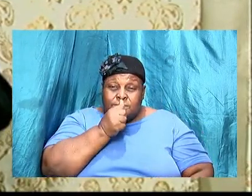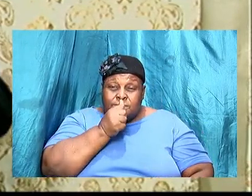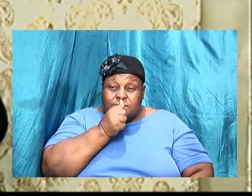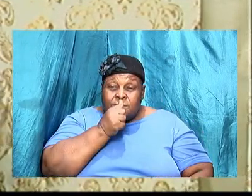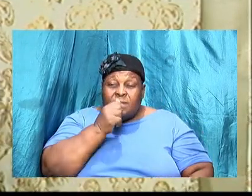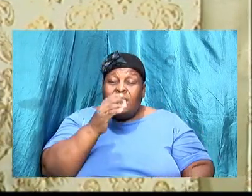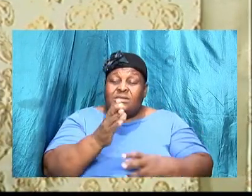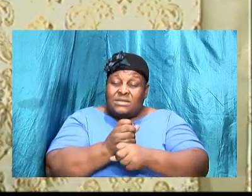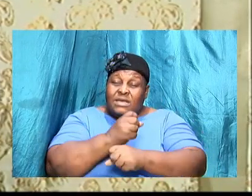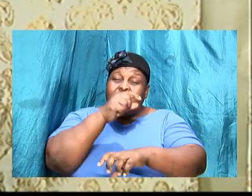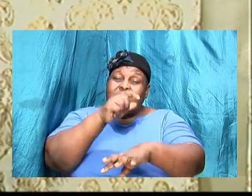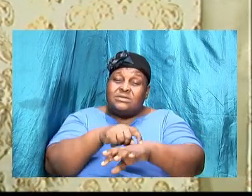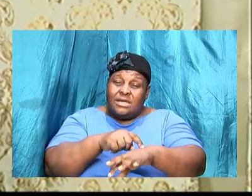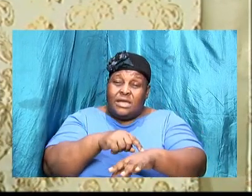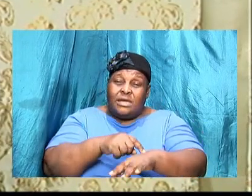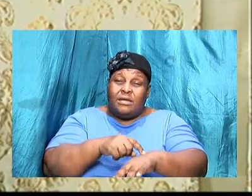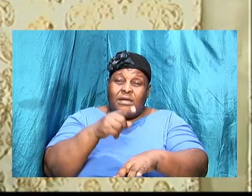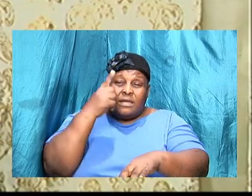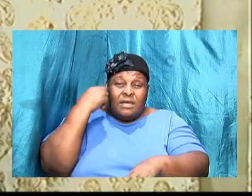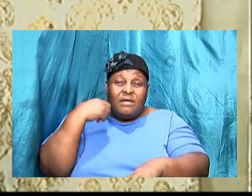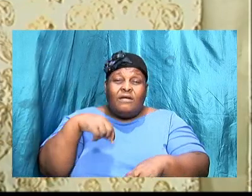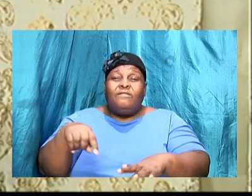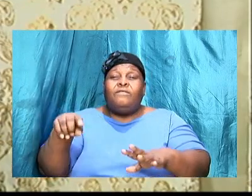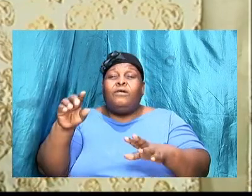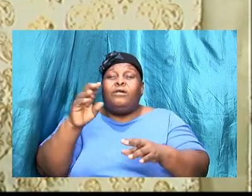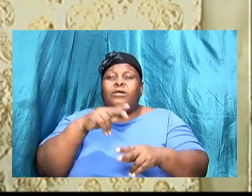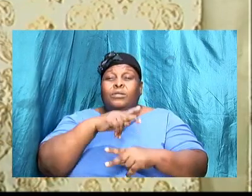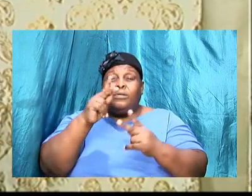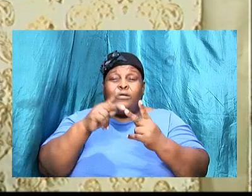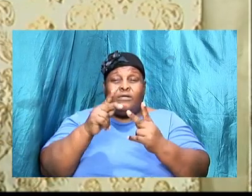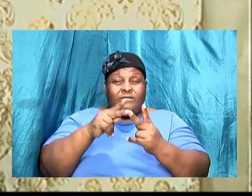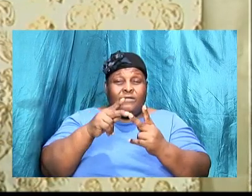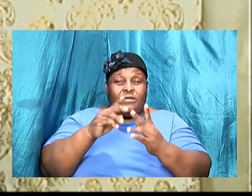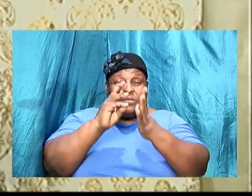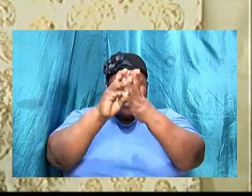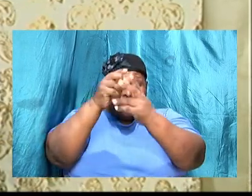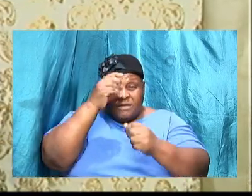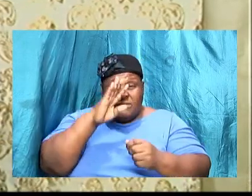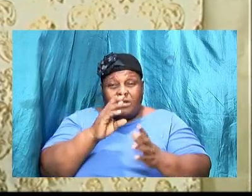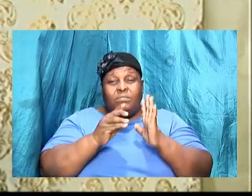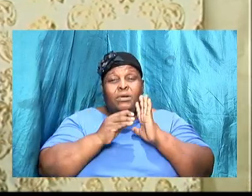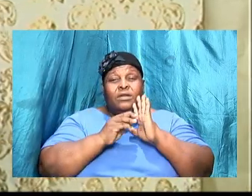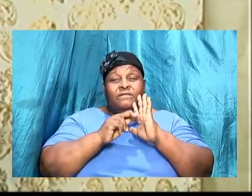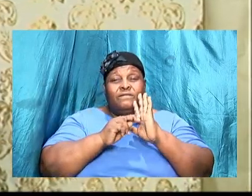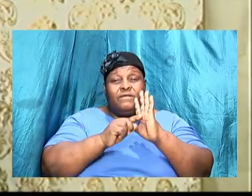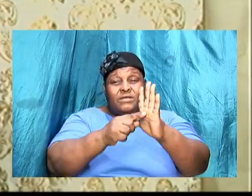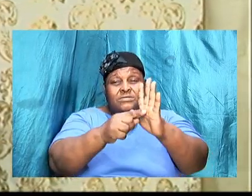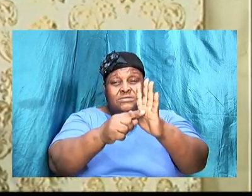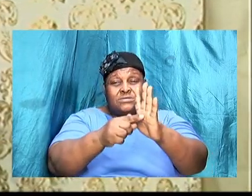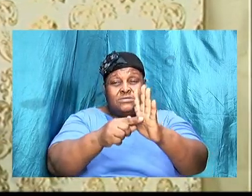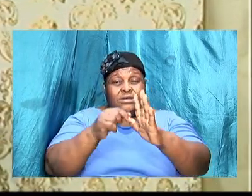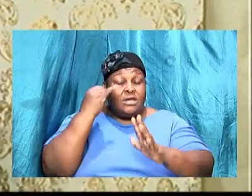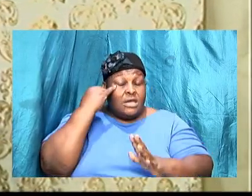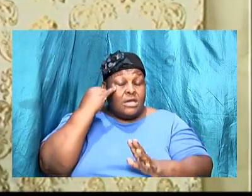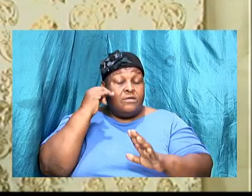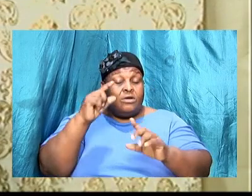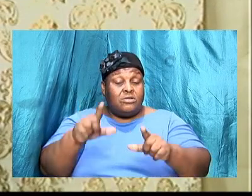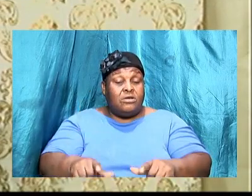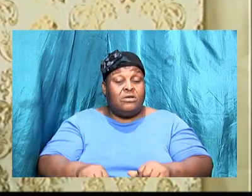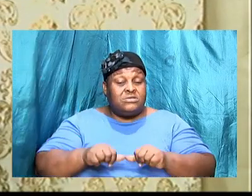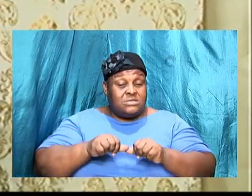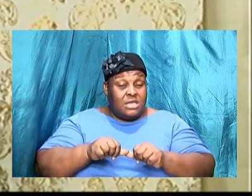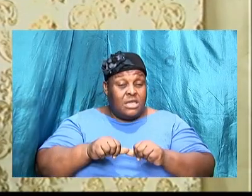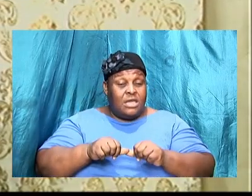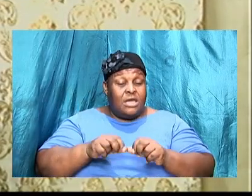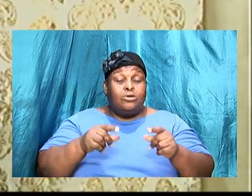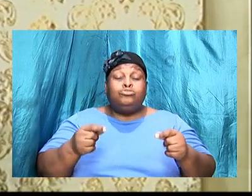to take time for it to manifest and to come to fruition. If we are going to abide in and do the will